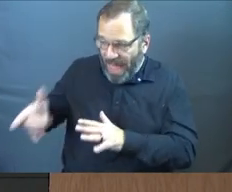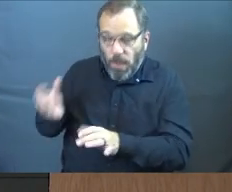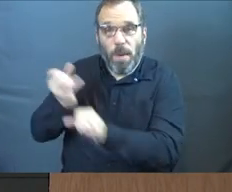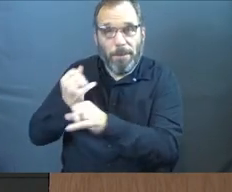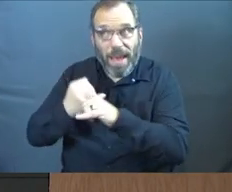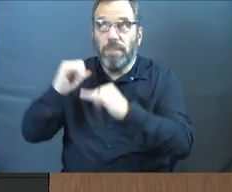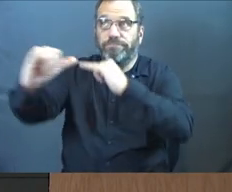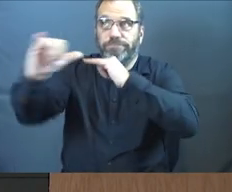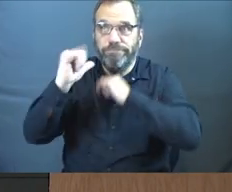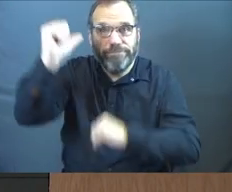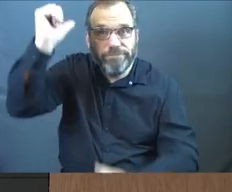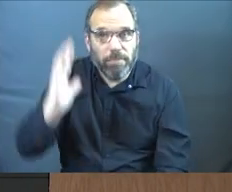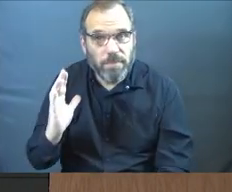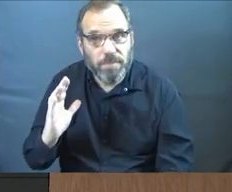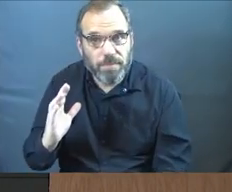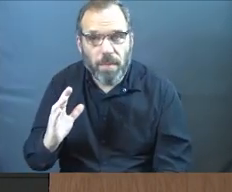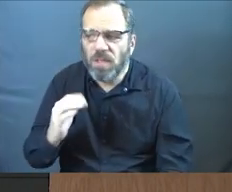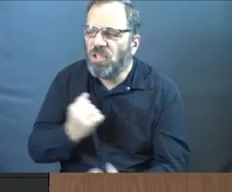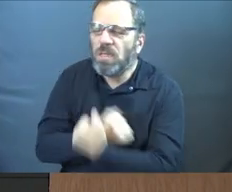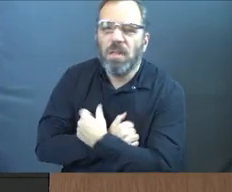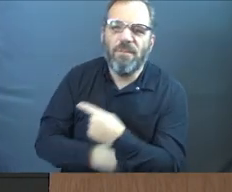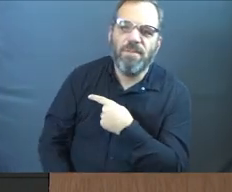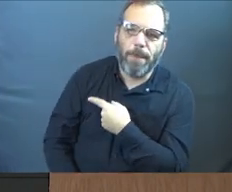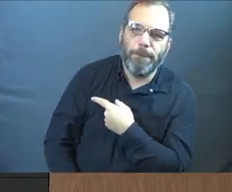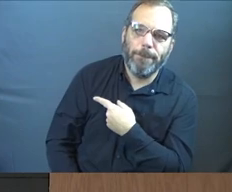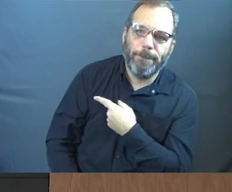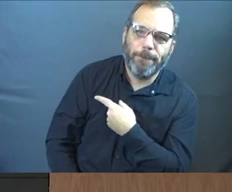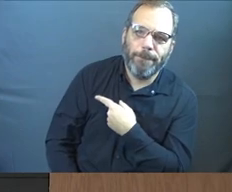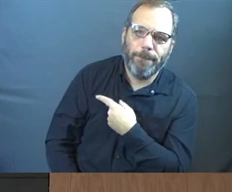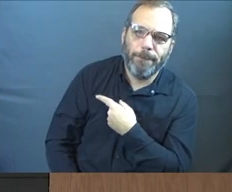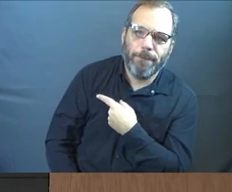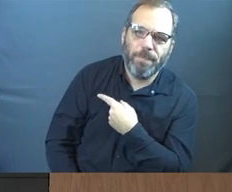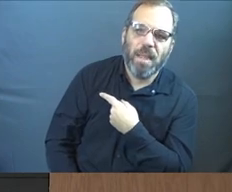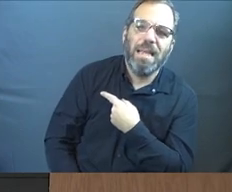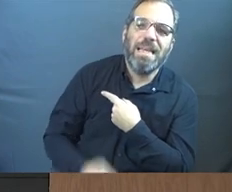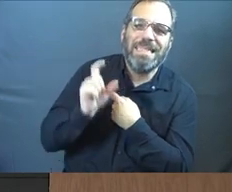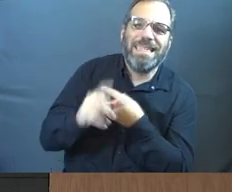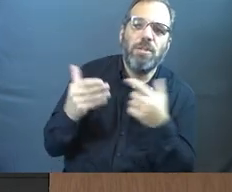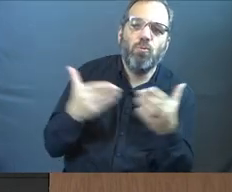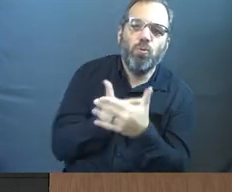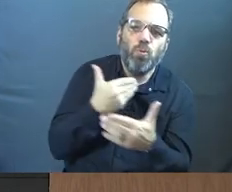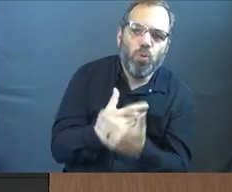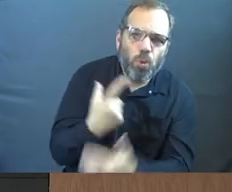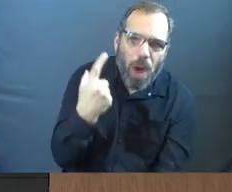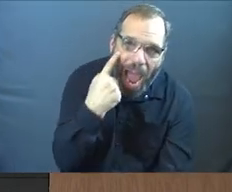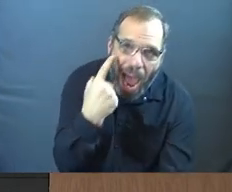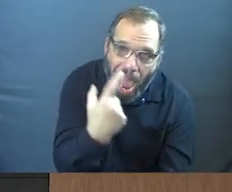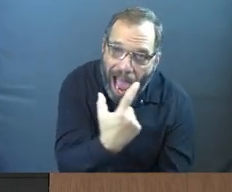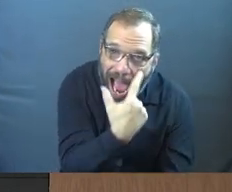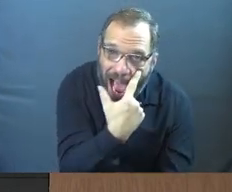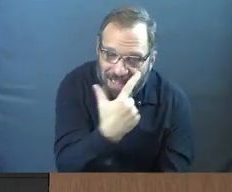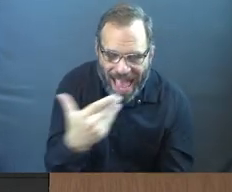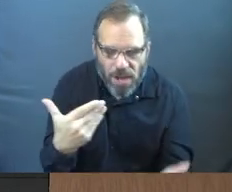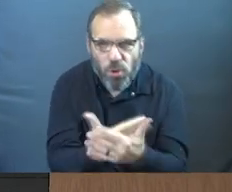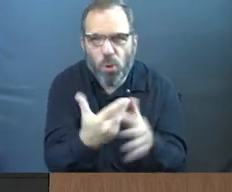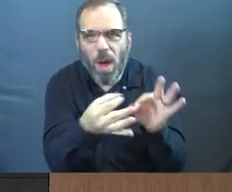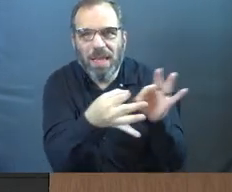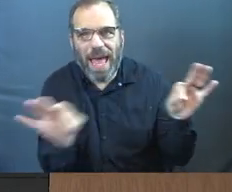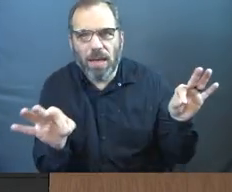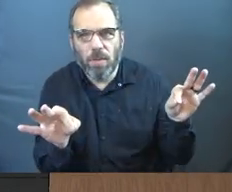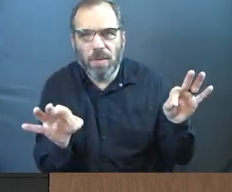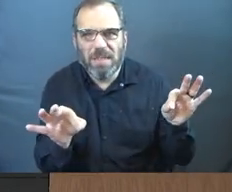image of God. Just love them. We need new eyes. We also need new language.